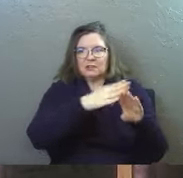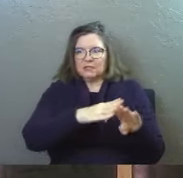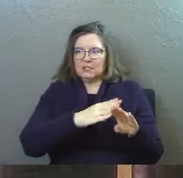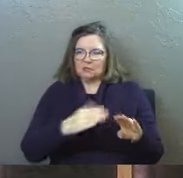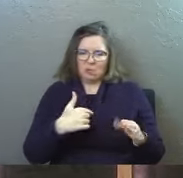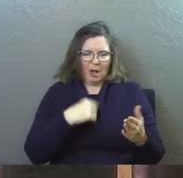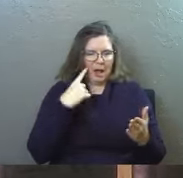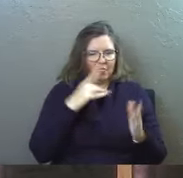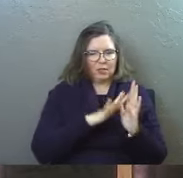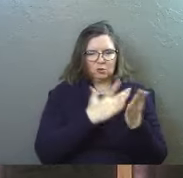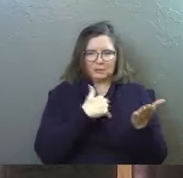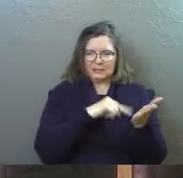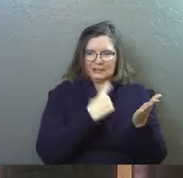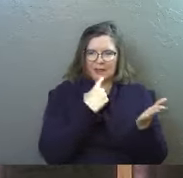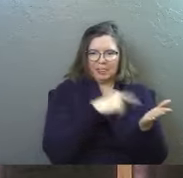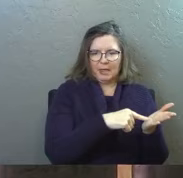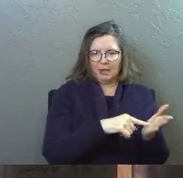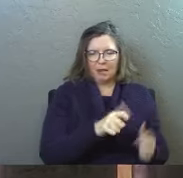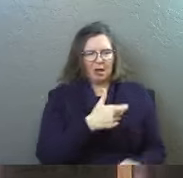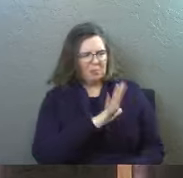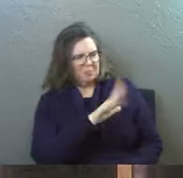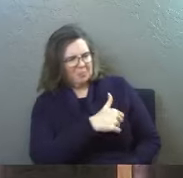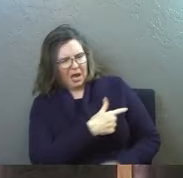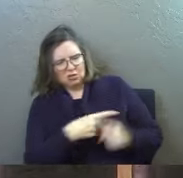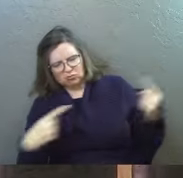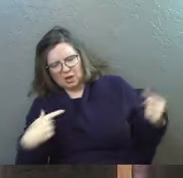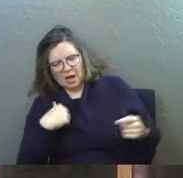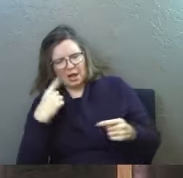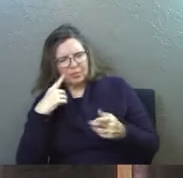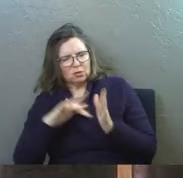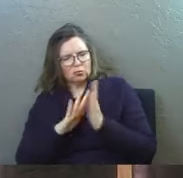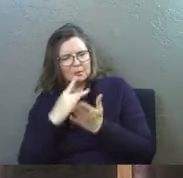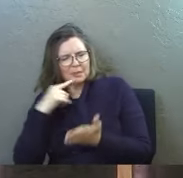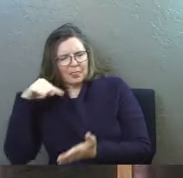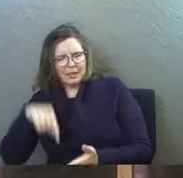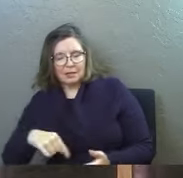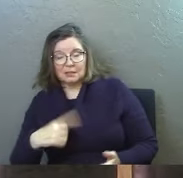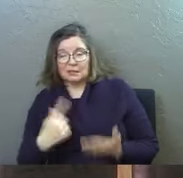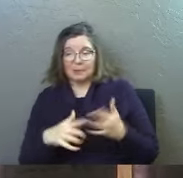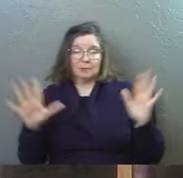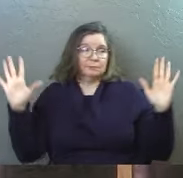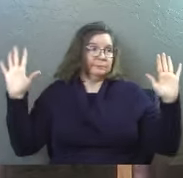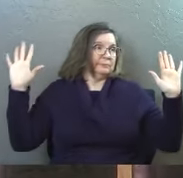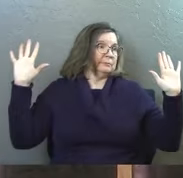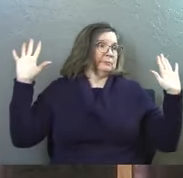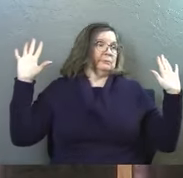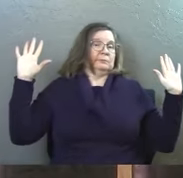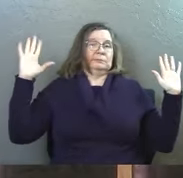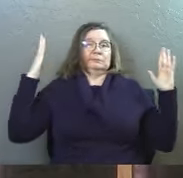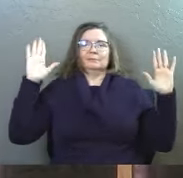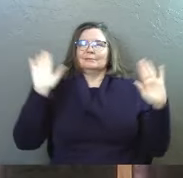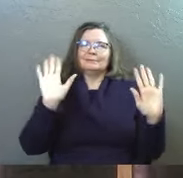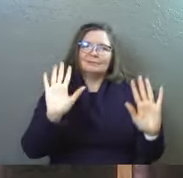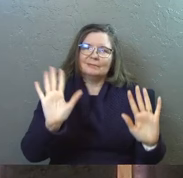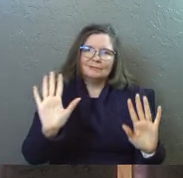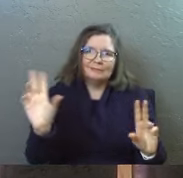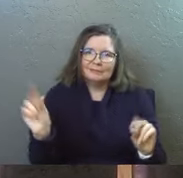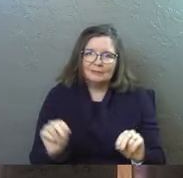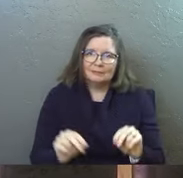interpretations of what the scripture says and I think sometimes it's tempting to just throw up our hands and say well I guess it's just all mystery no